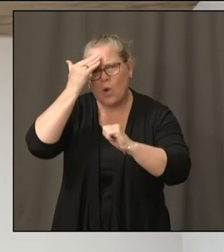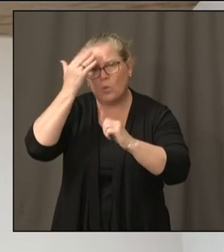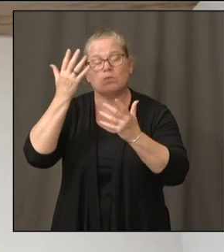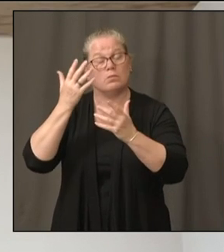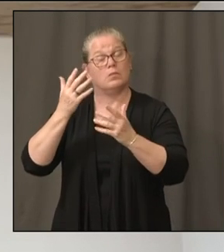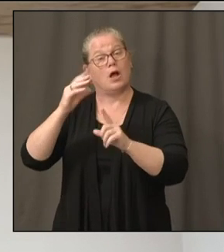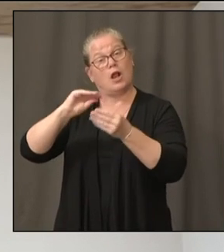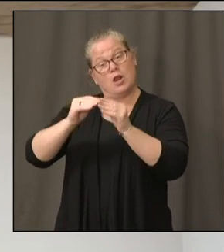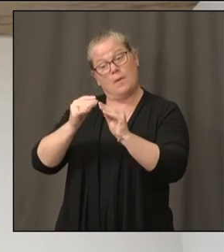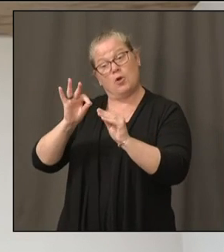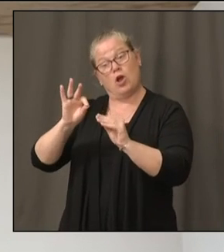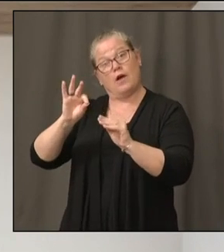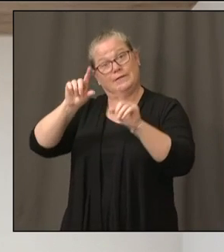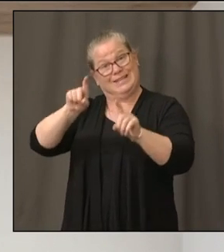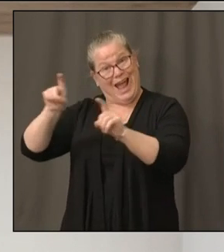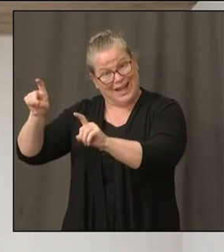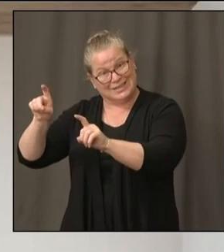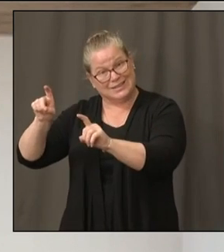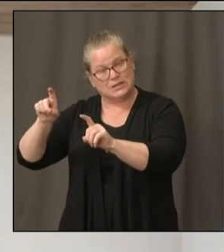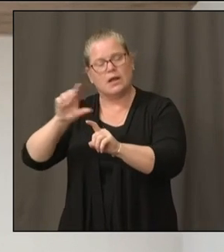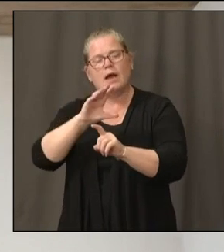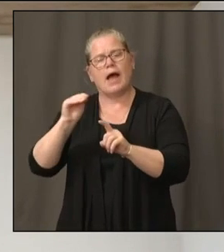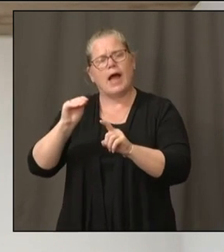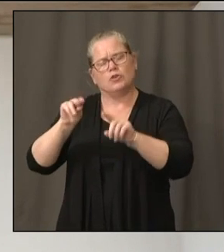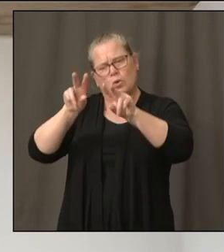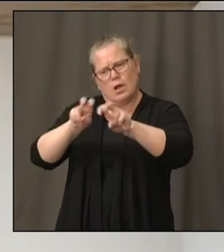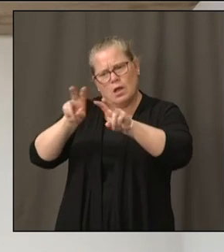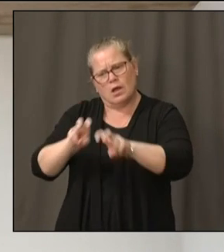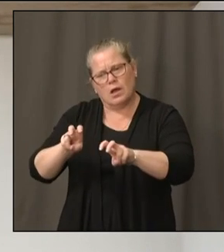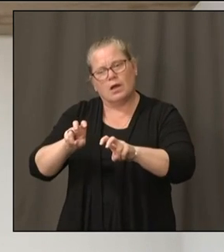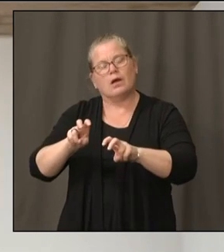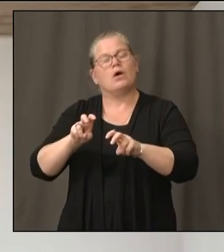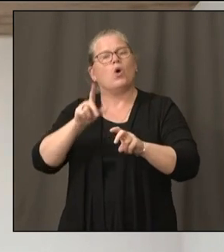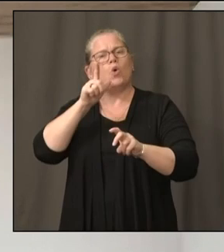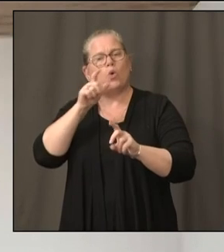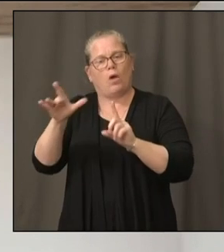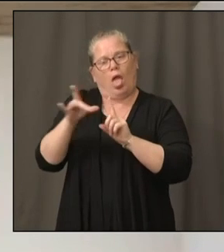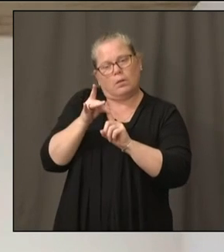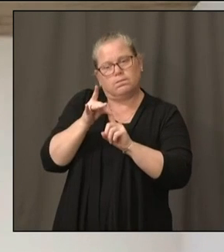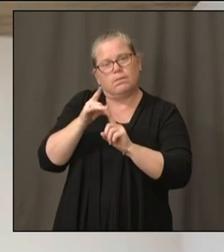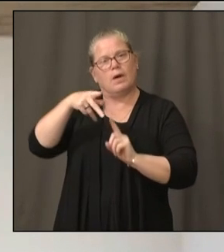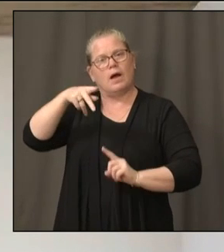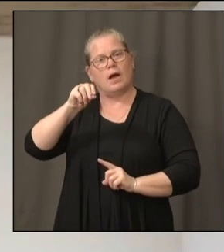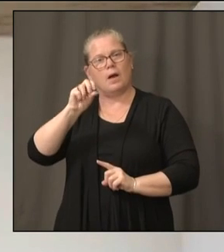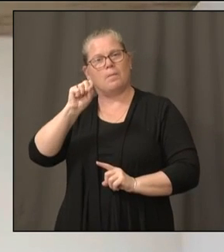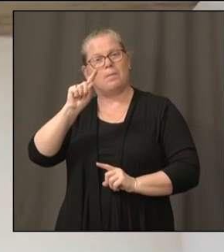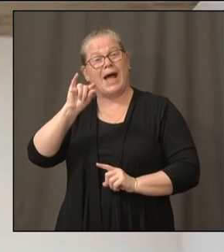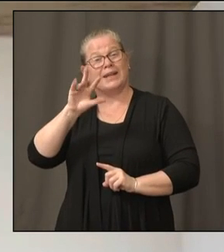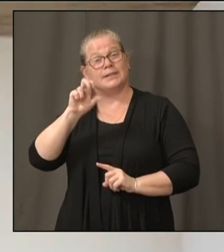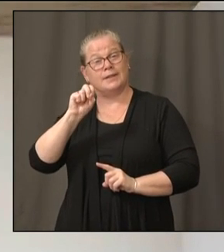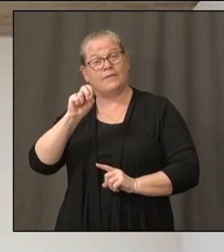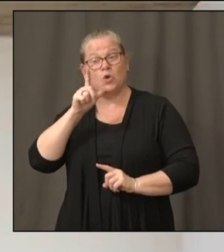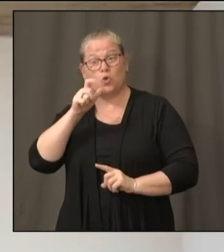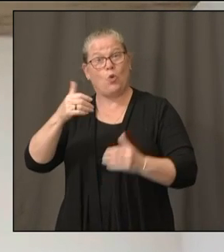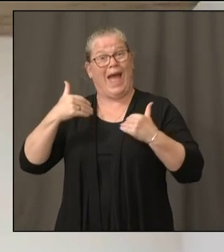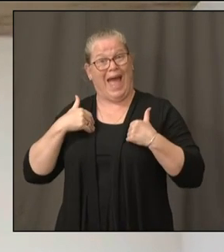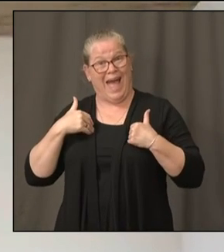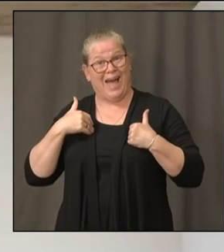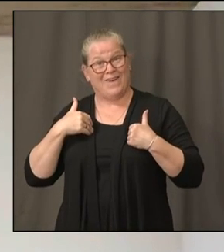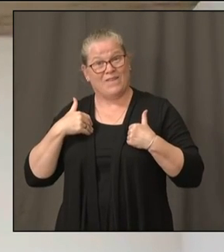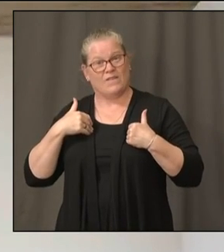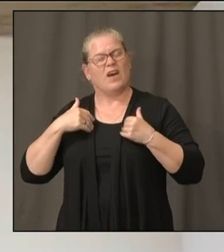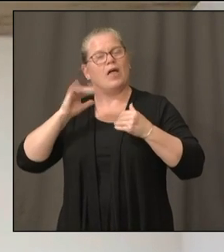that are positive for COVID-19. Governor mentioned that currently we're seeing less than 1% of the tests